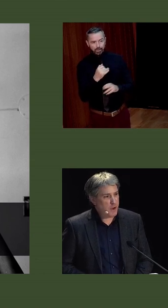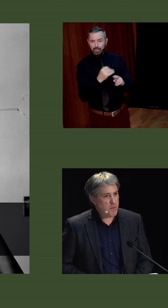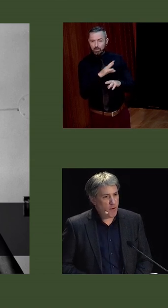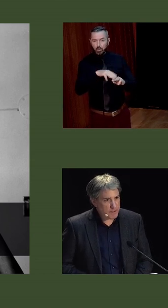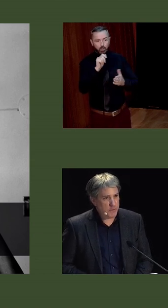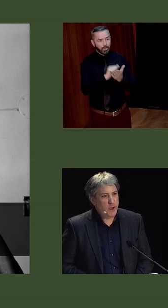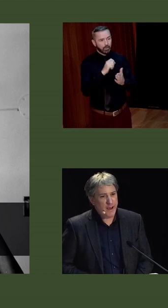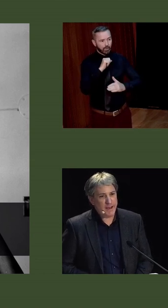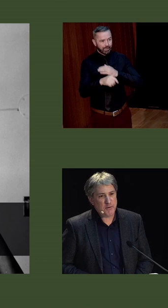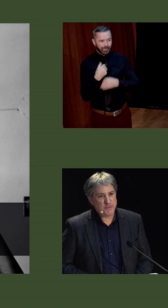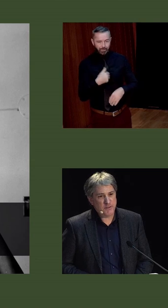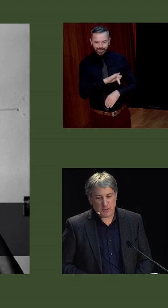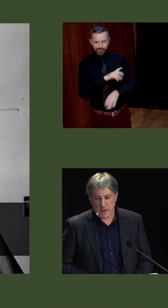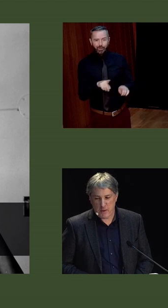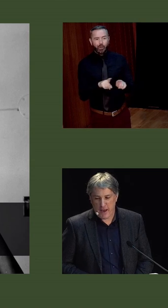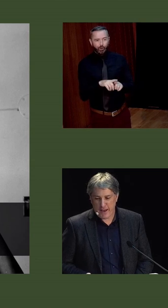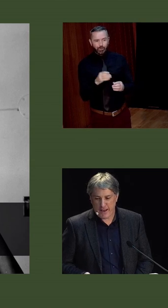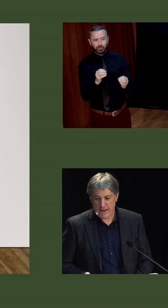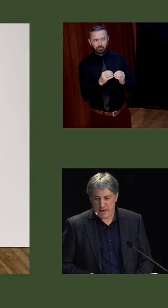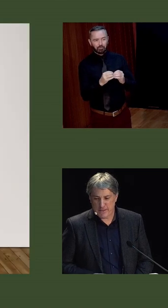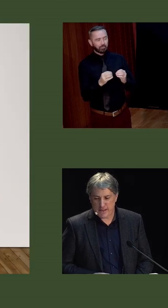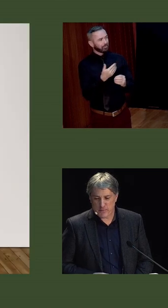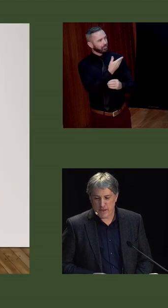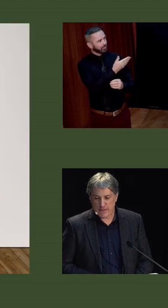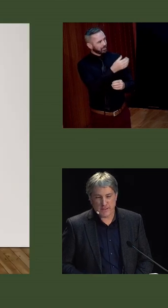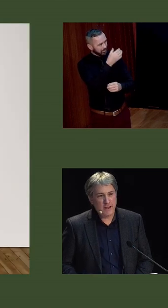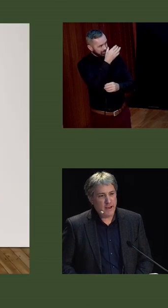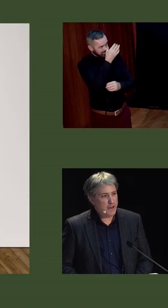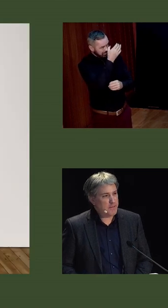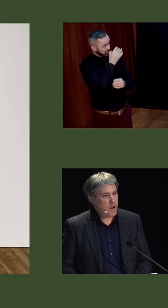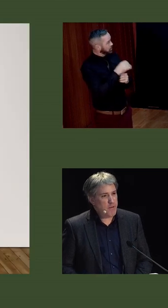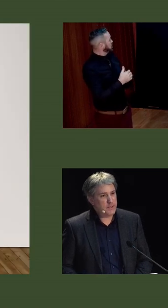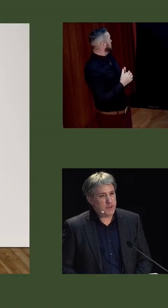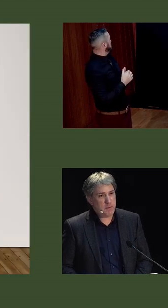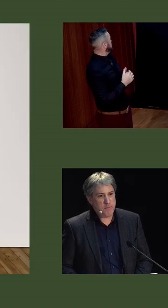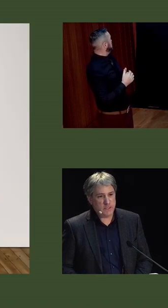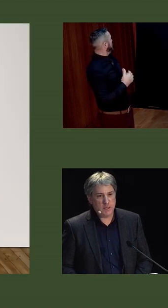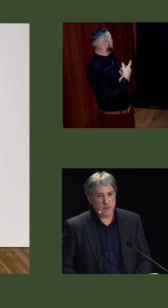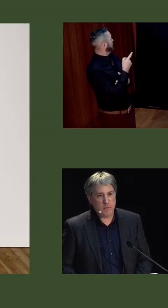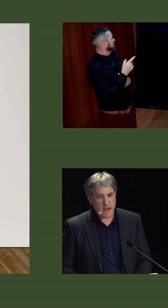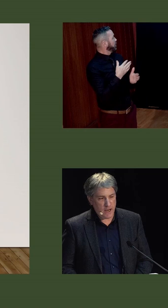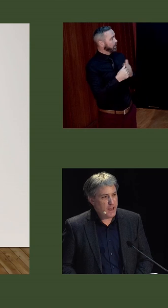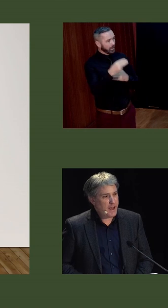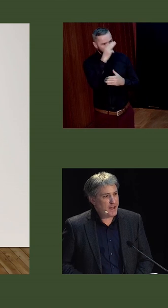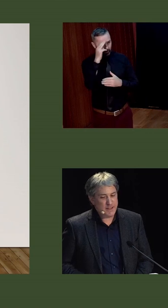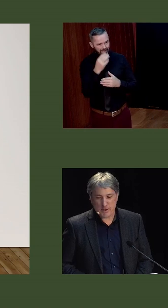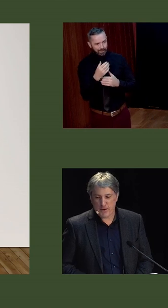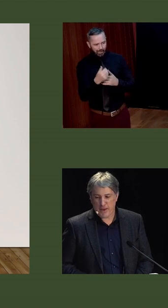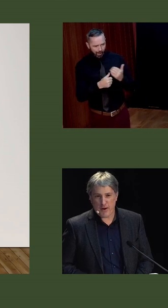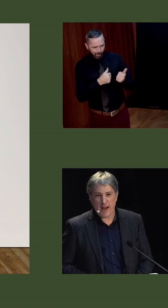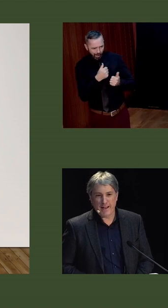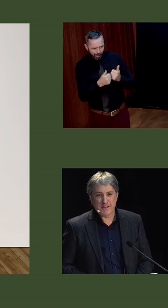so I'm also going to feature him. And here he is as president admiring some Episcopal bling.